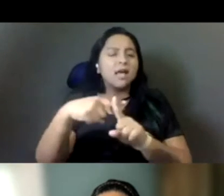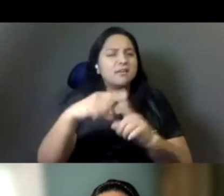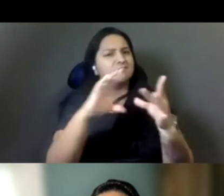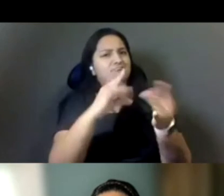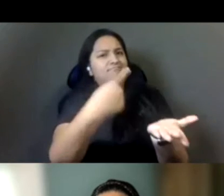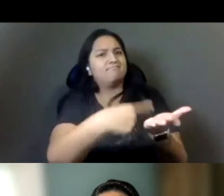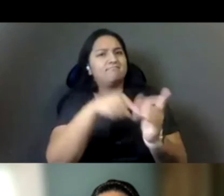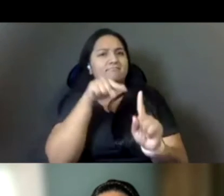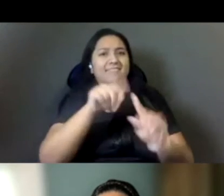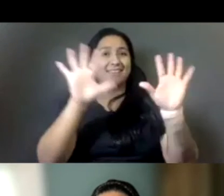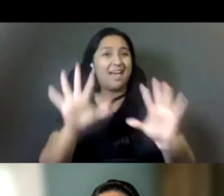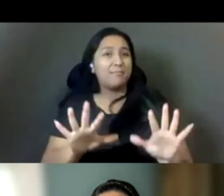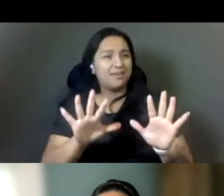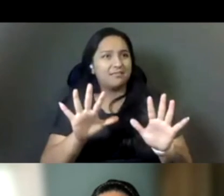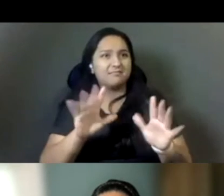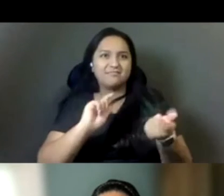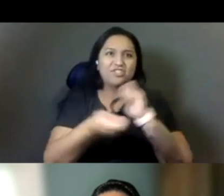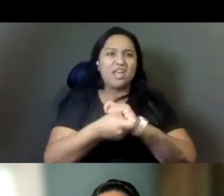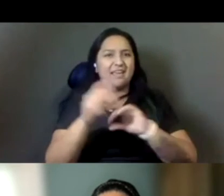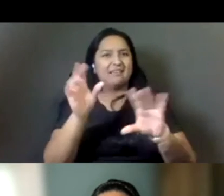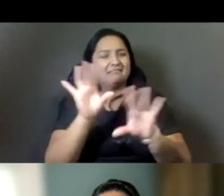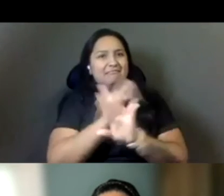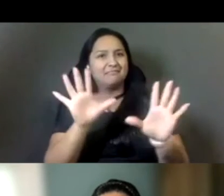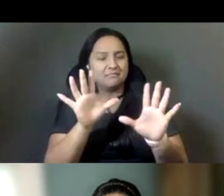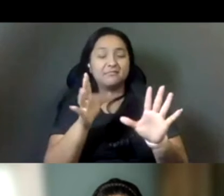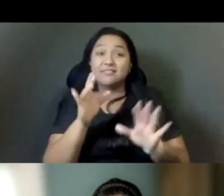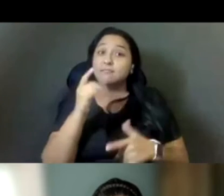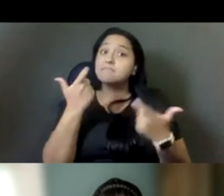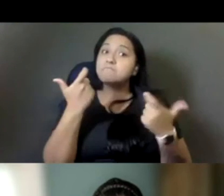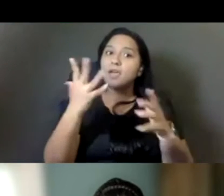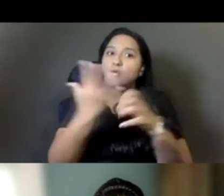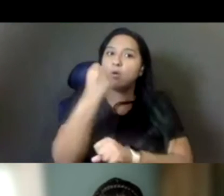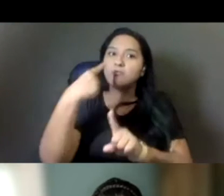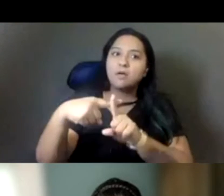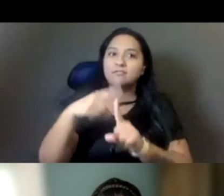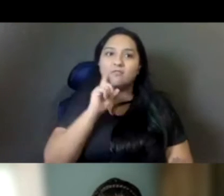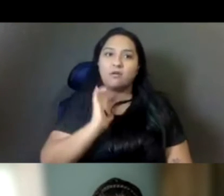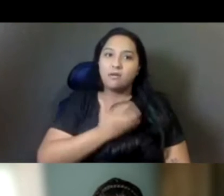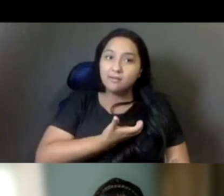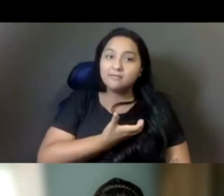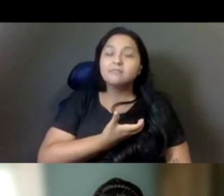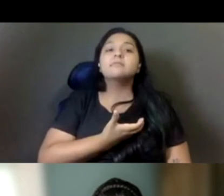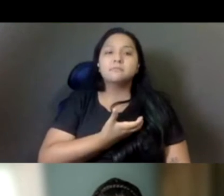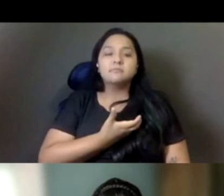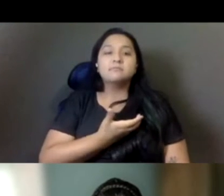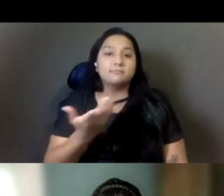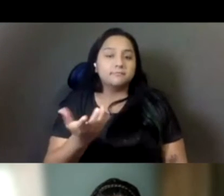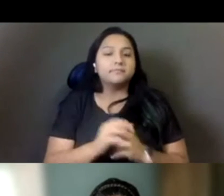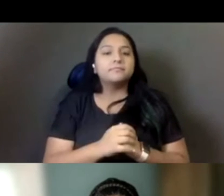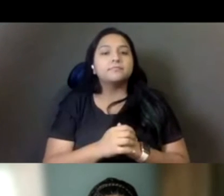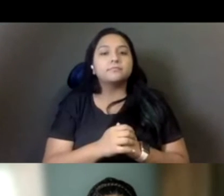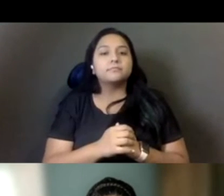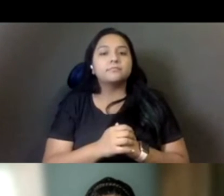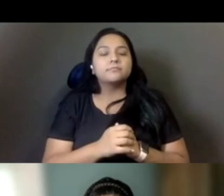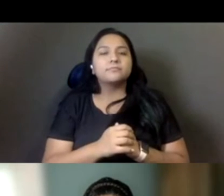That's a huge win for the climate movement. Um, and also for Californians and again, not to